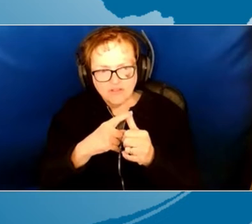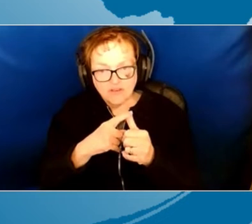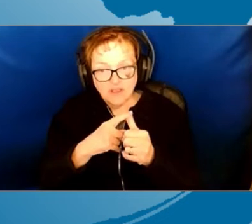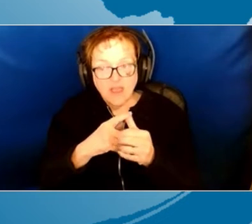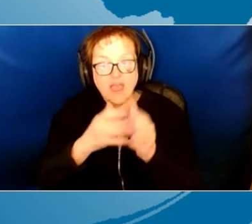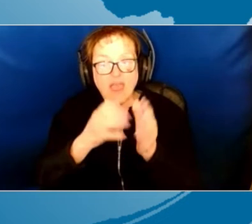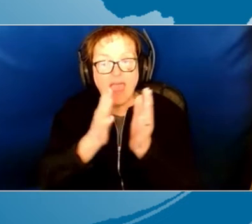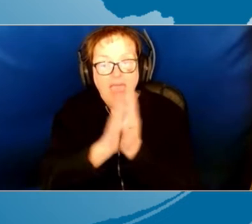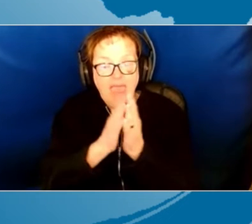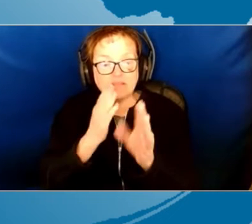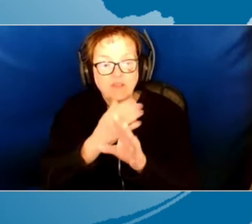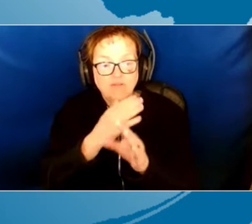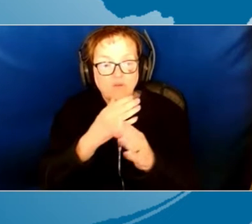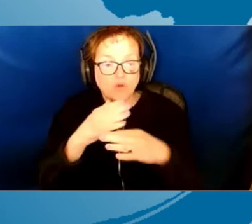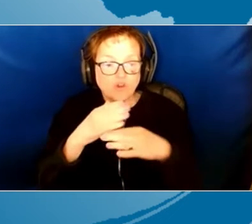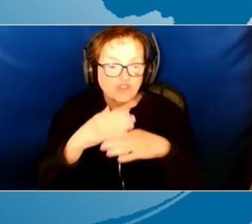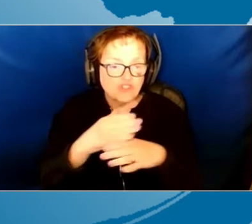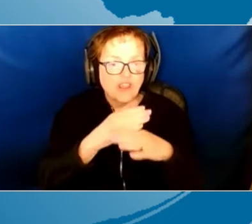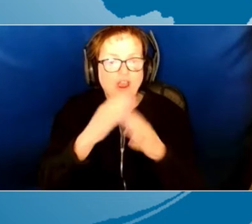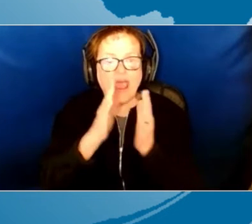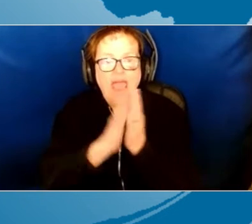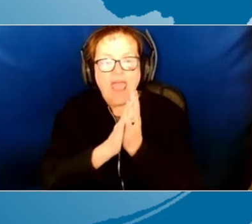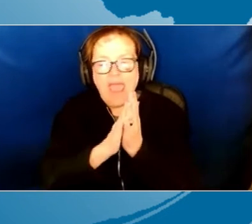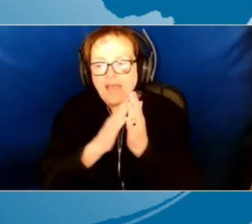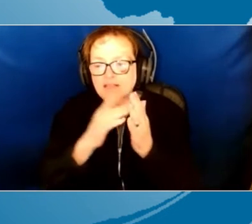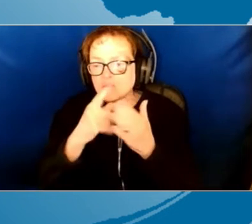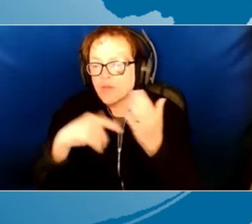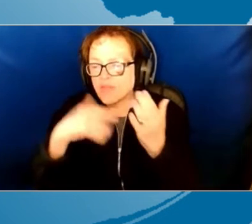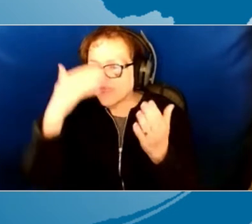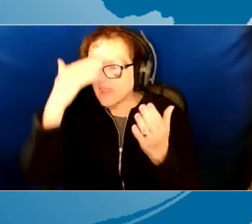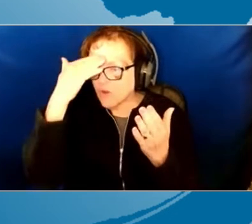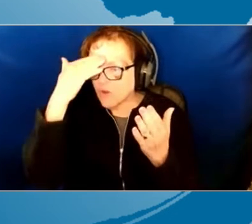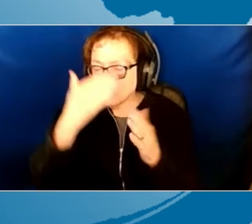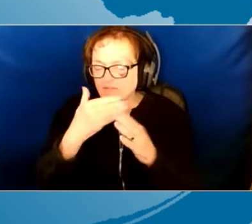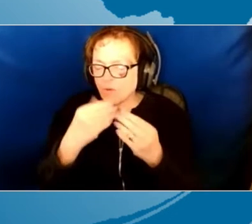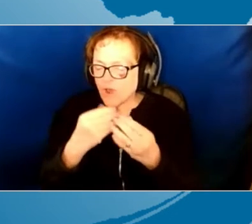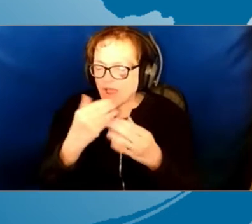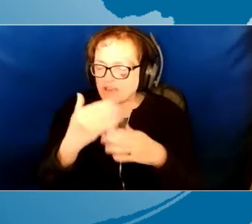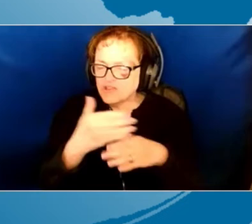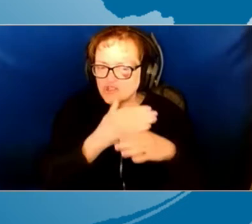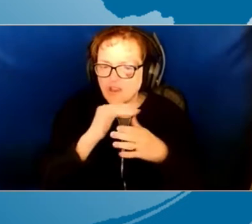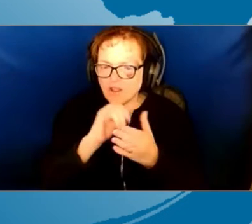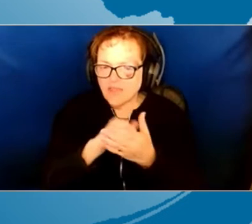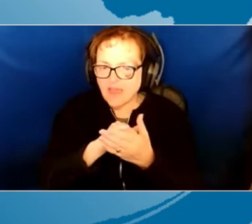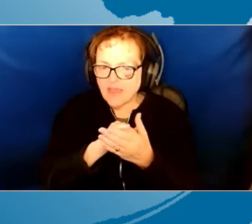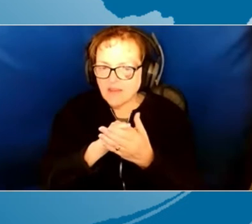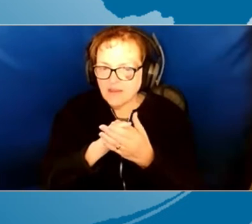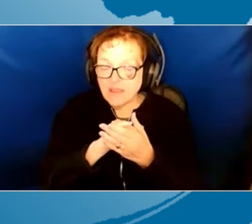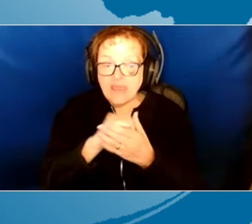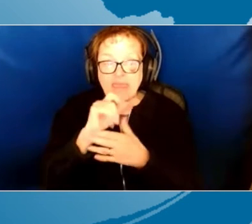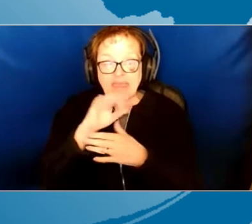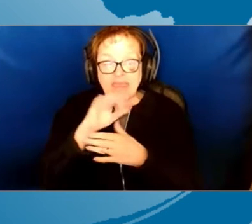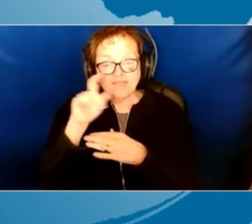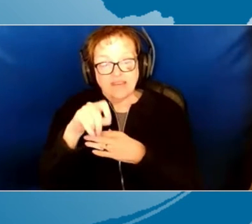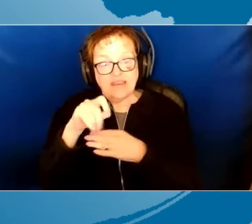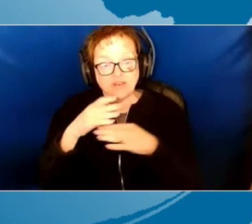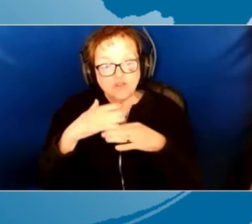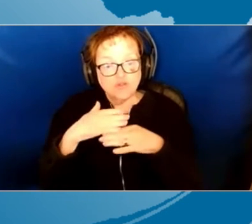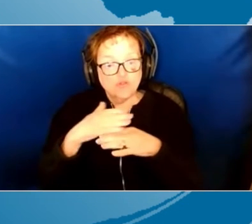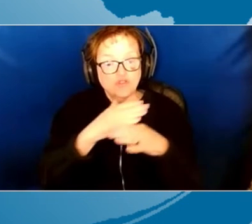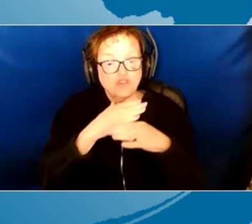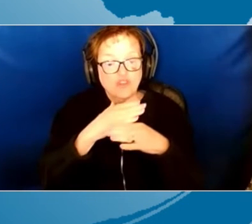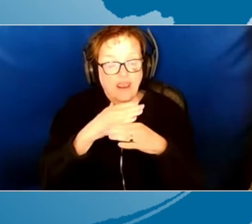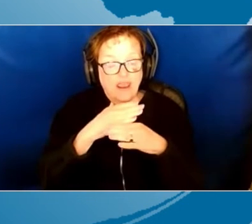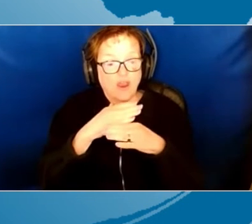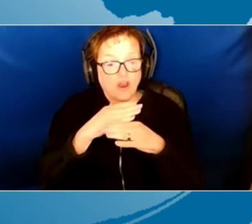I share. Ask what they know before I share informative feedback. Then if I need to share informative feedback, I'm going to give them